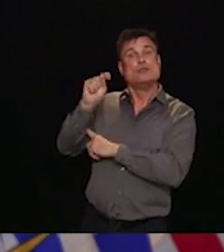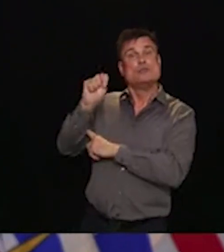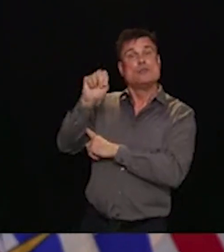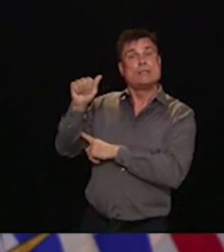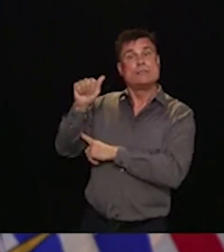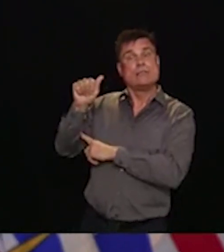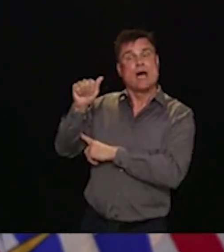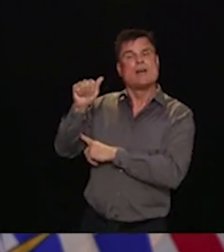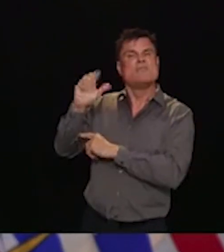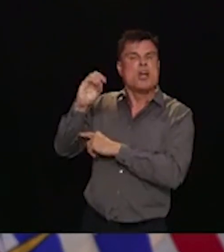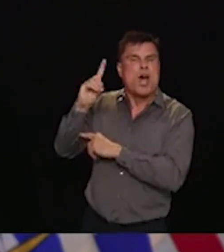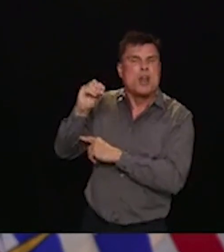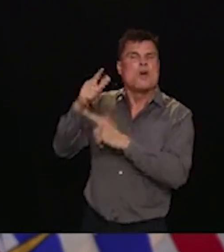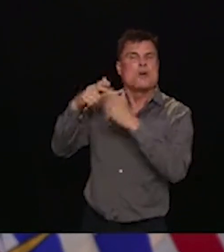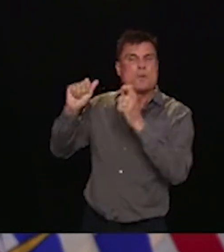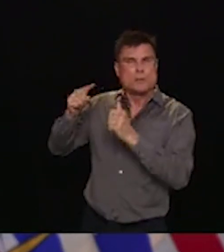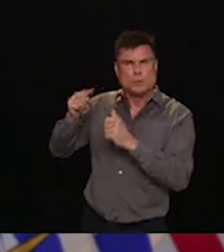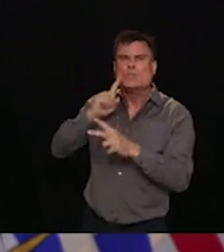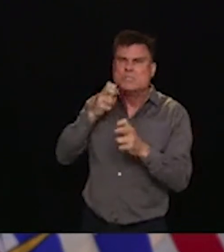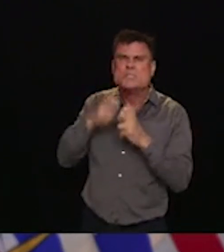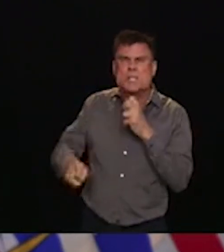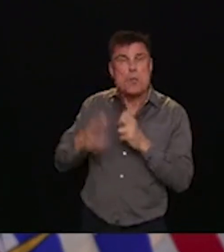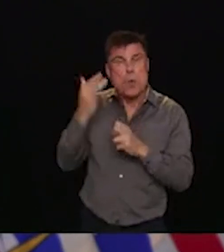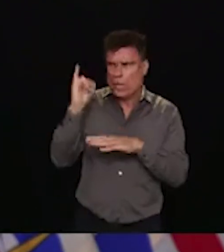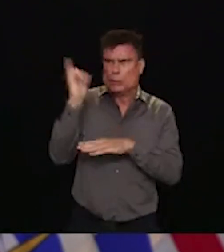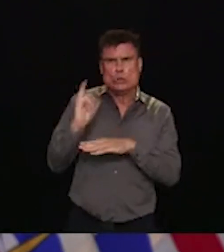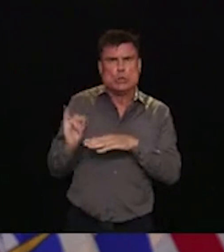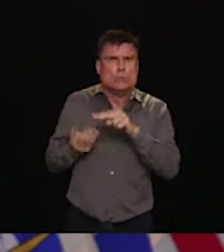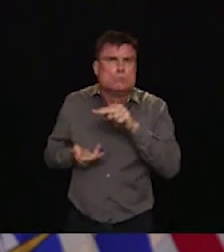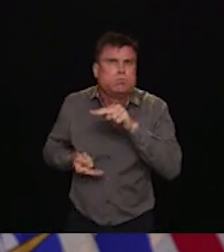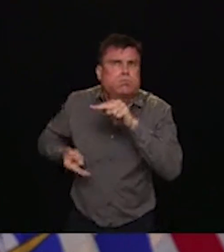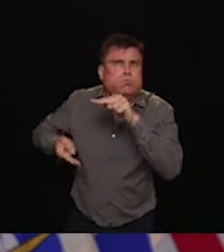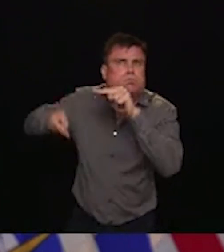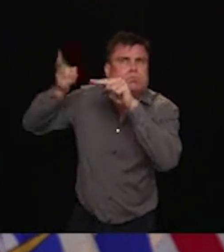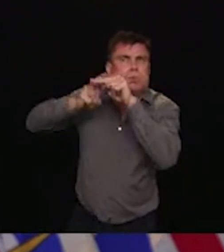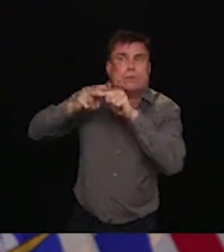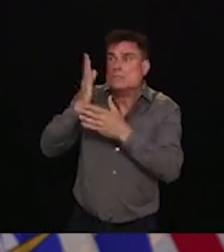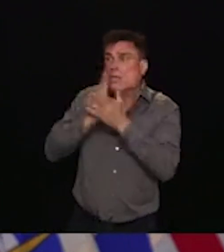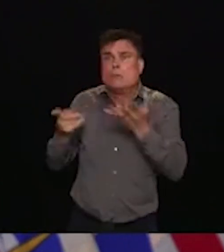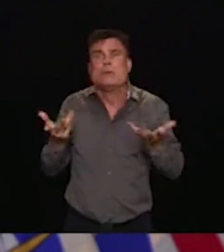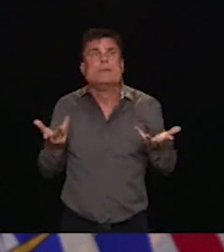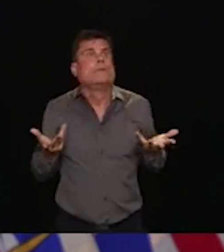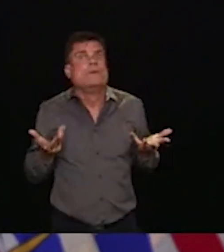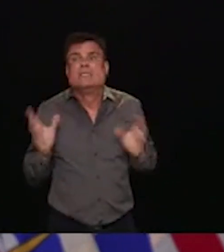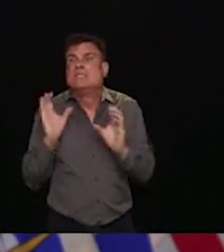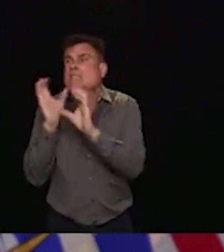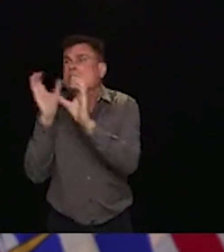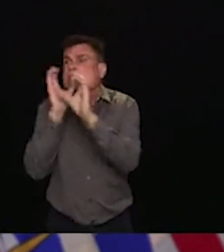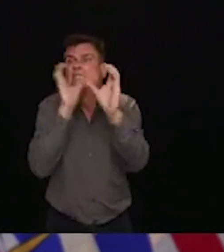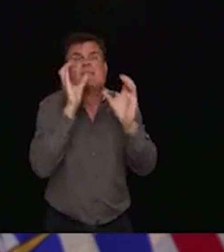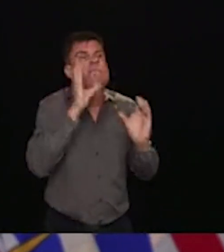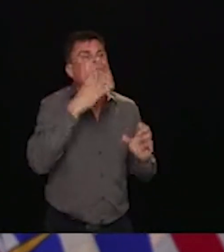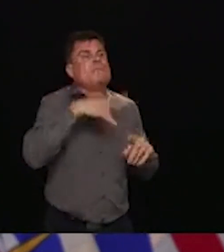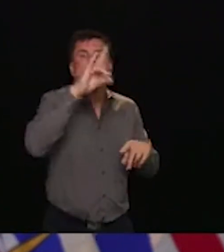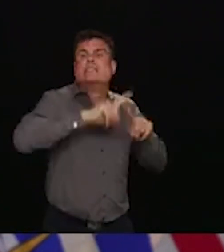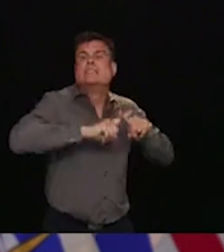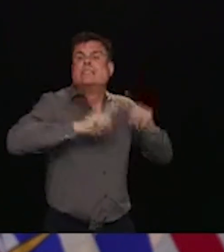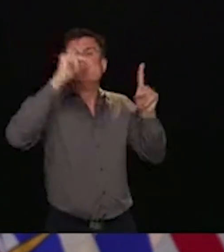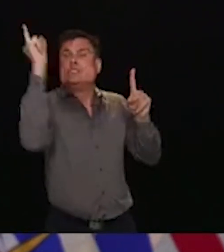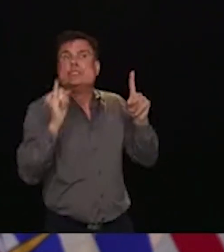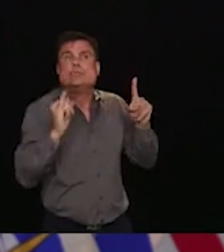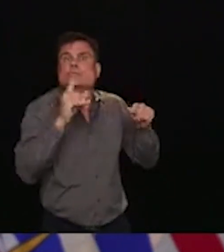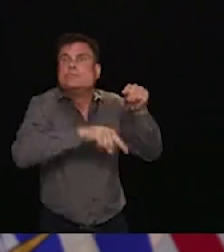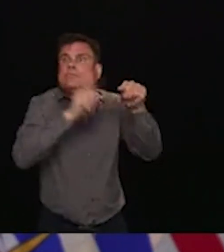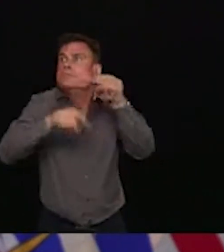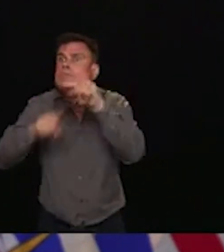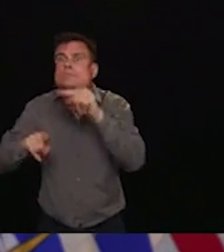not being able to find insurance at all. And we know that this is placing people in difficult circumstances and risking